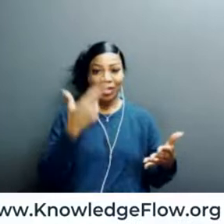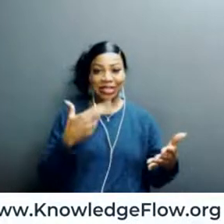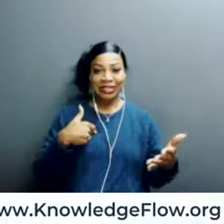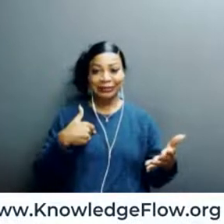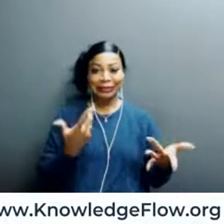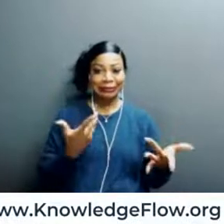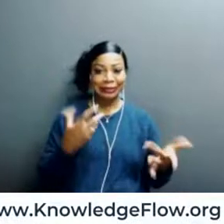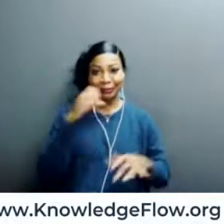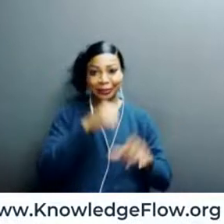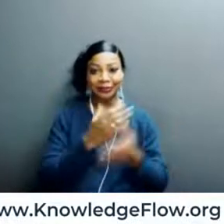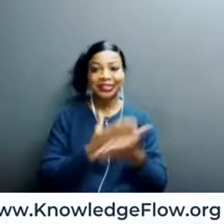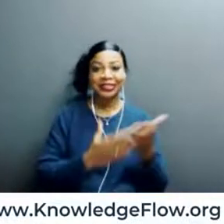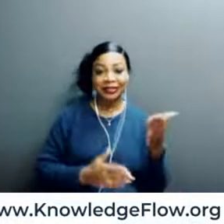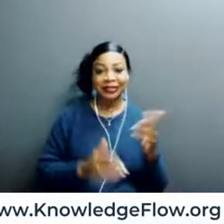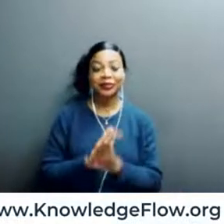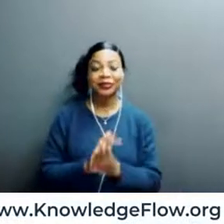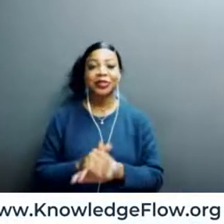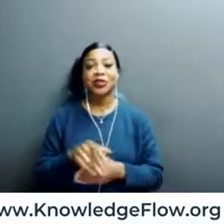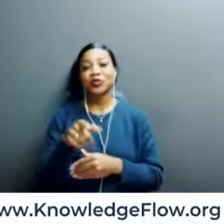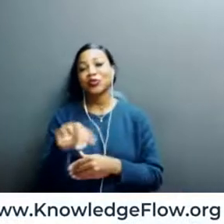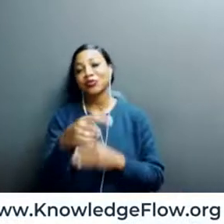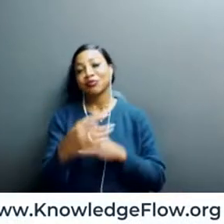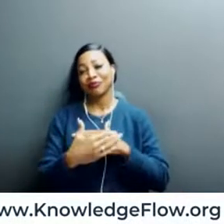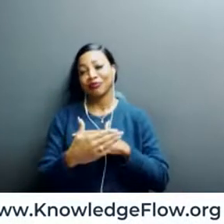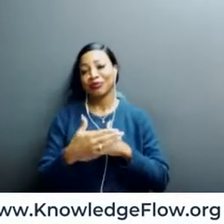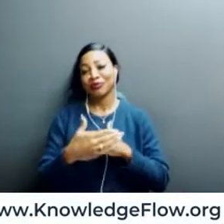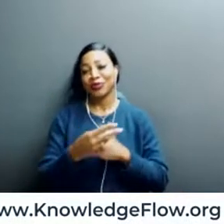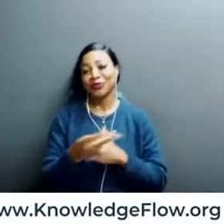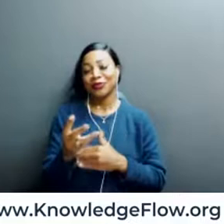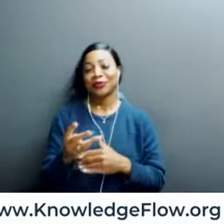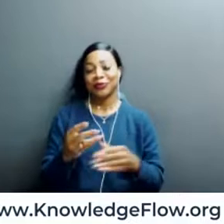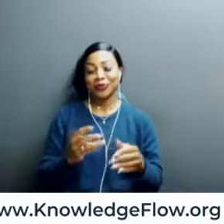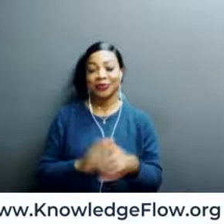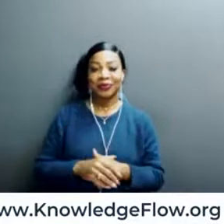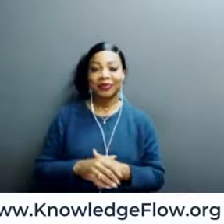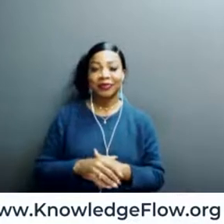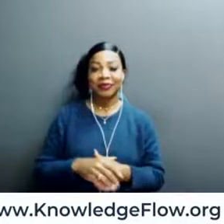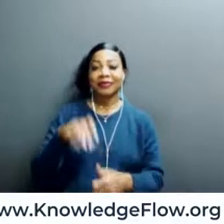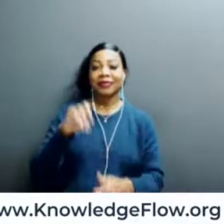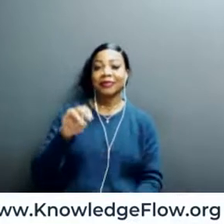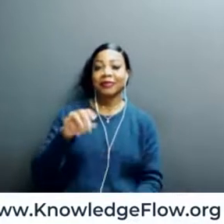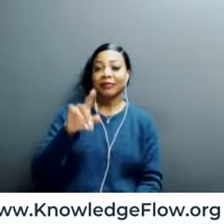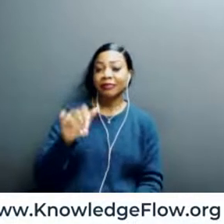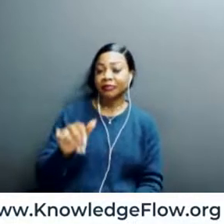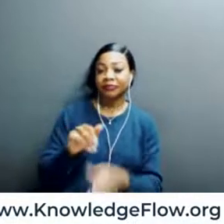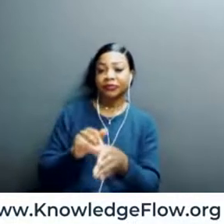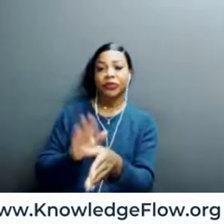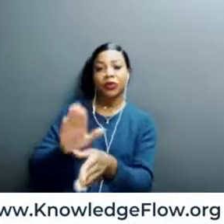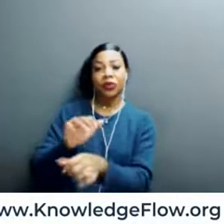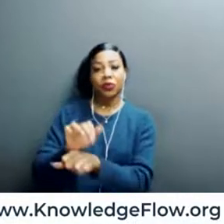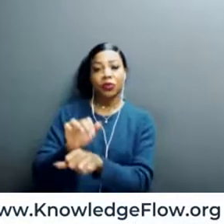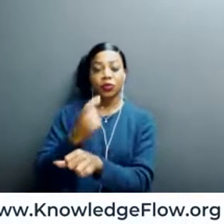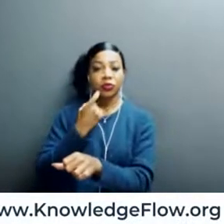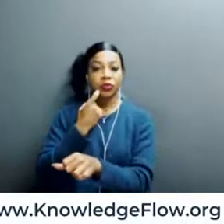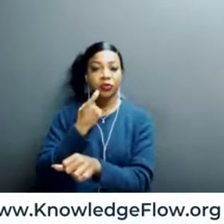I'm being reminded of a few things myself. Emily, so the work that you've done recently between,